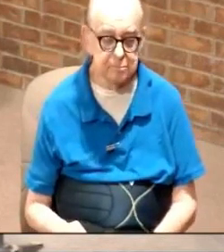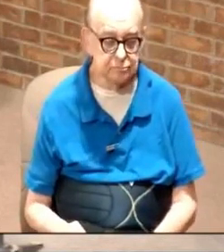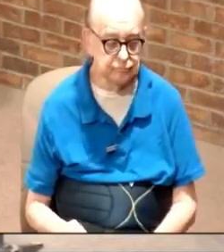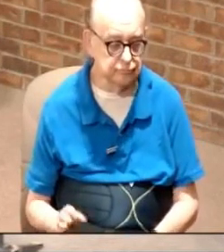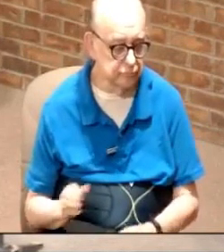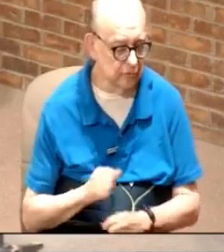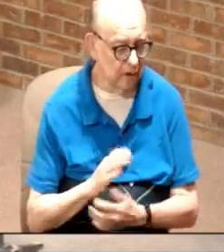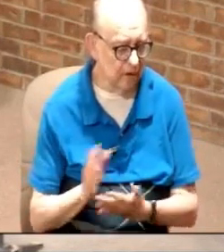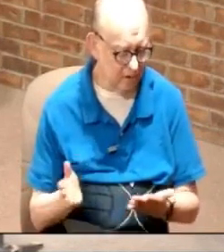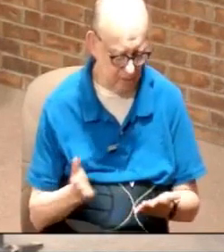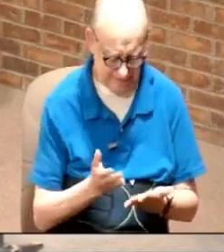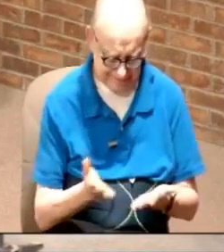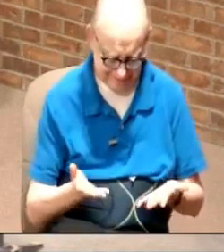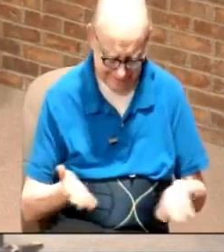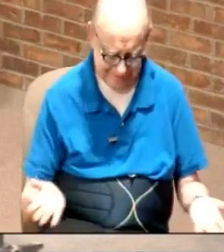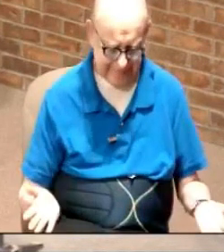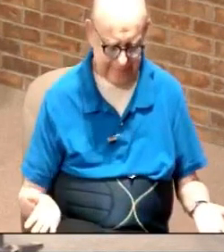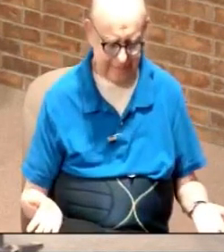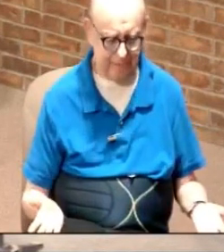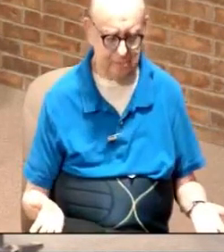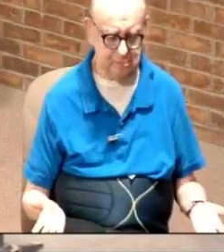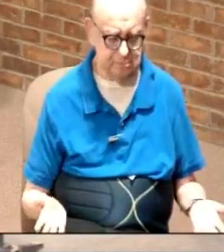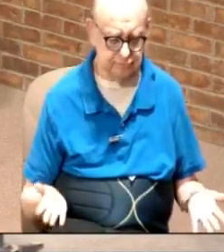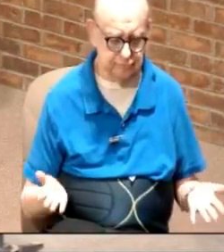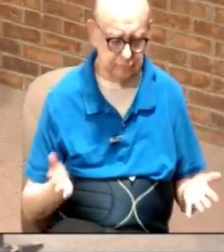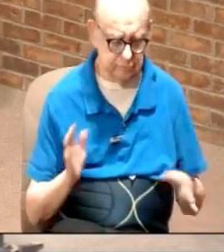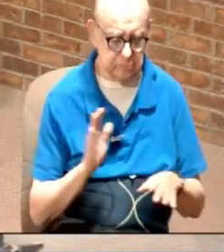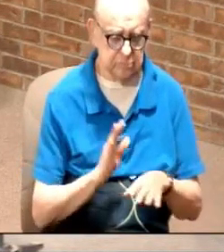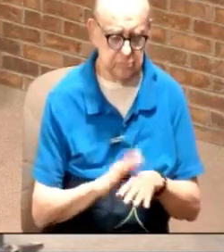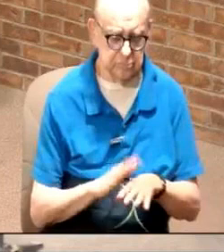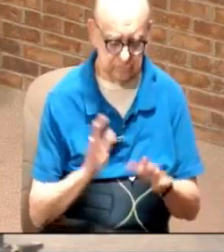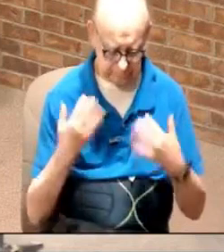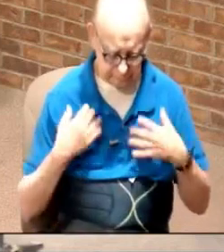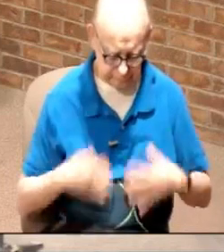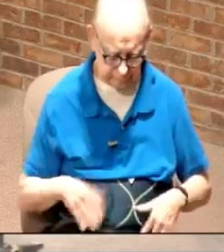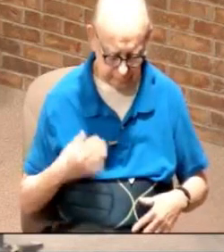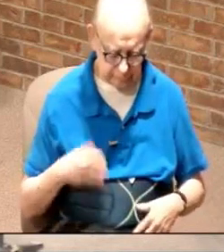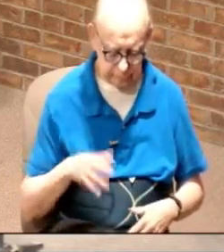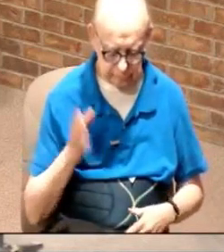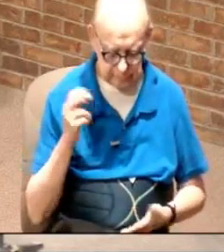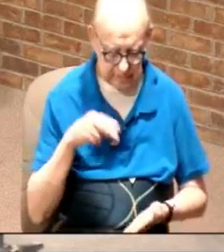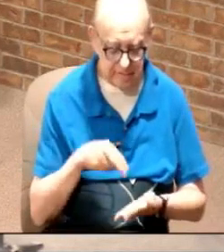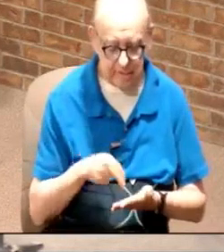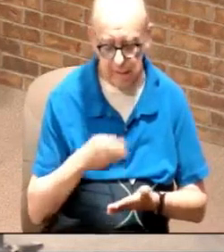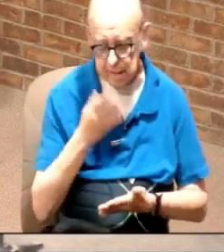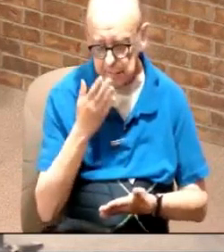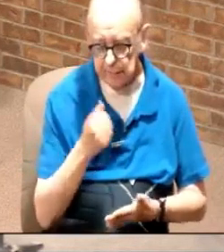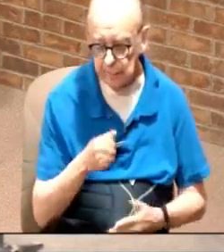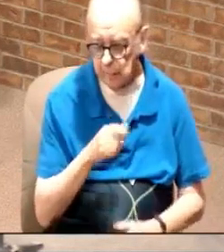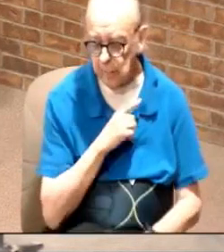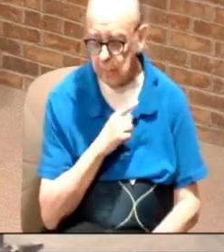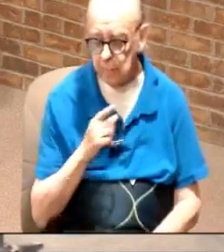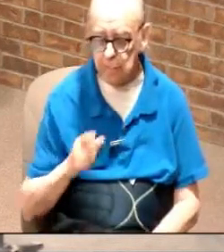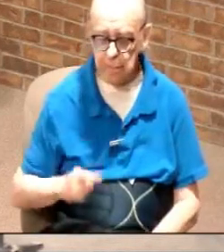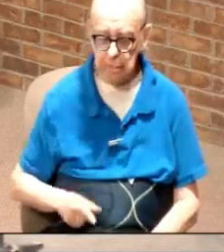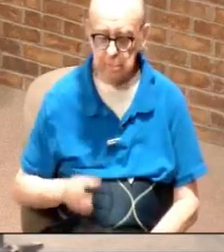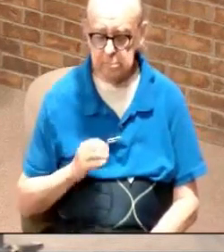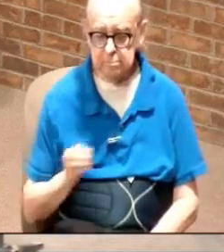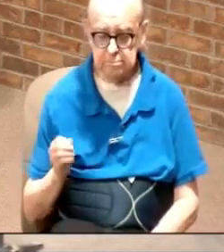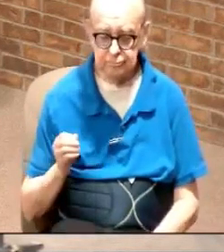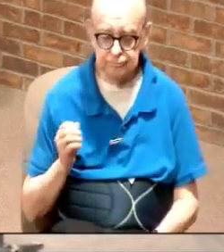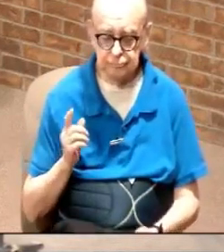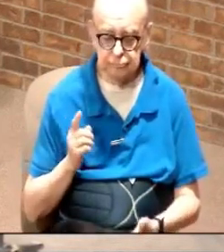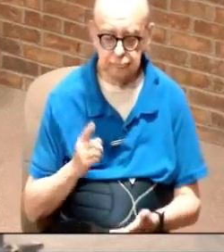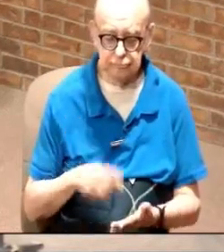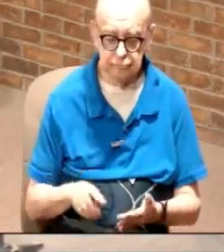He's got all of this stuff on him. And he's standing before the Lord. And this is